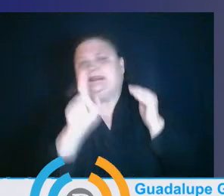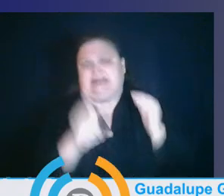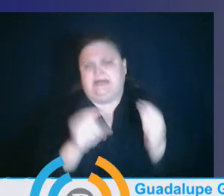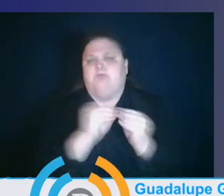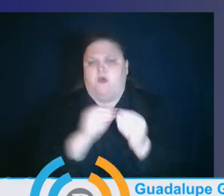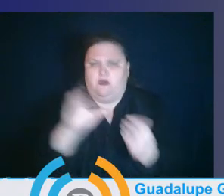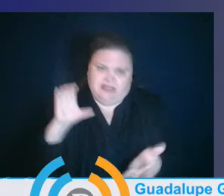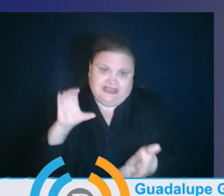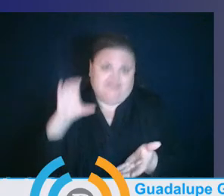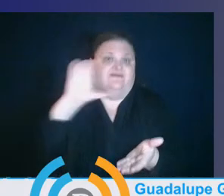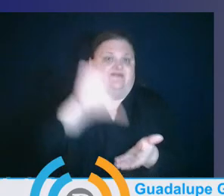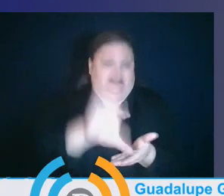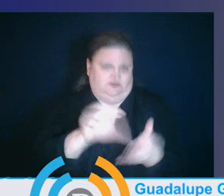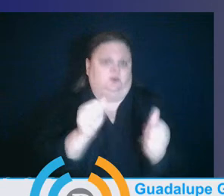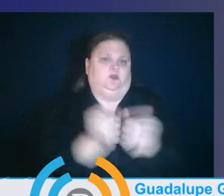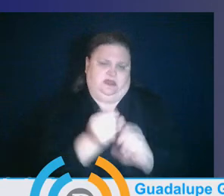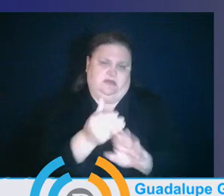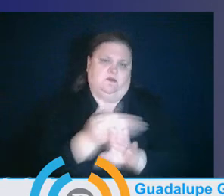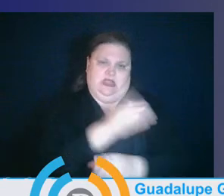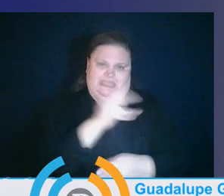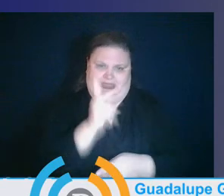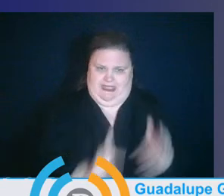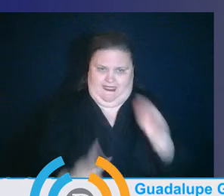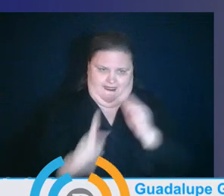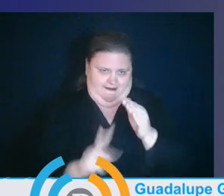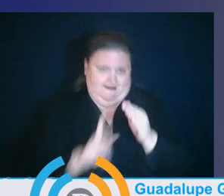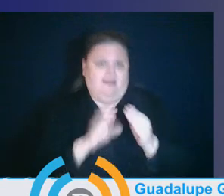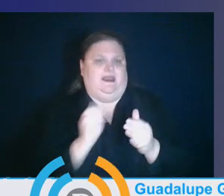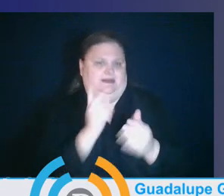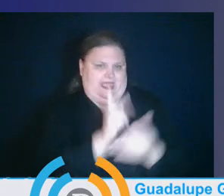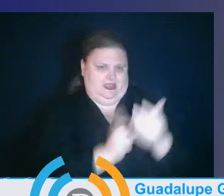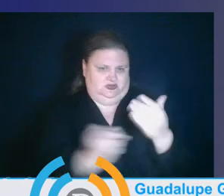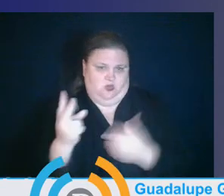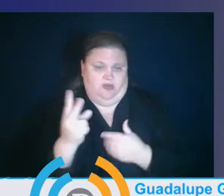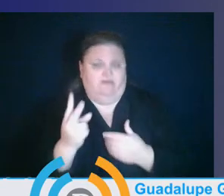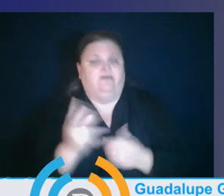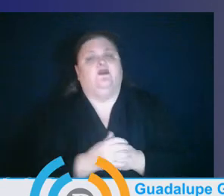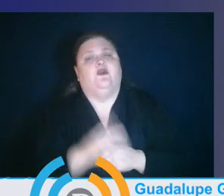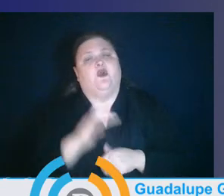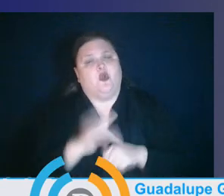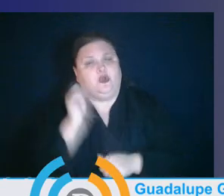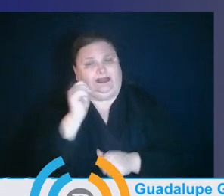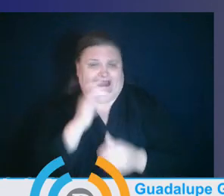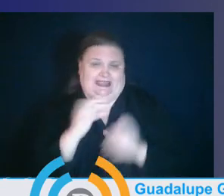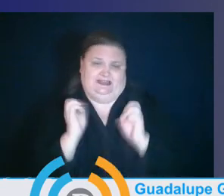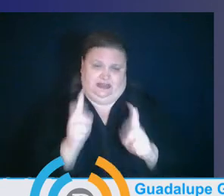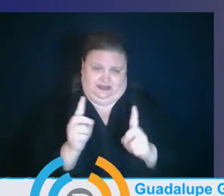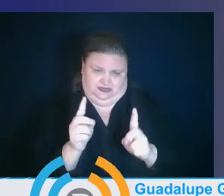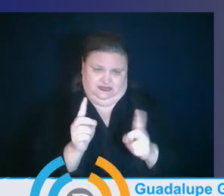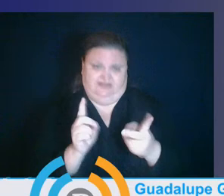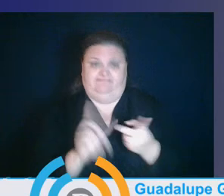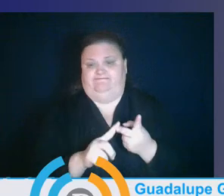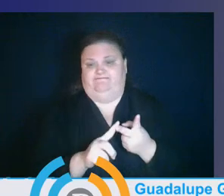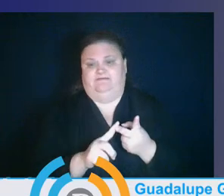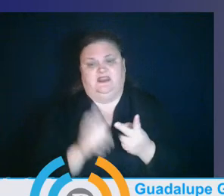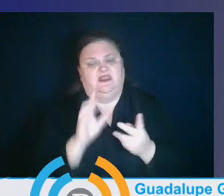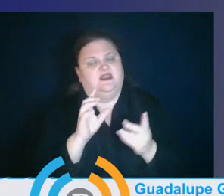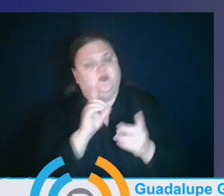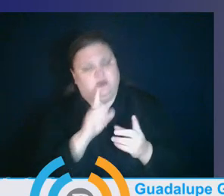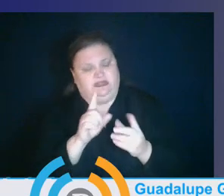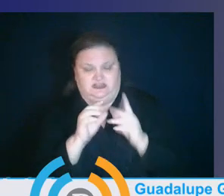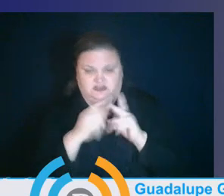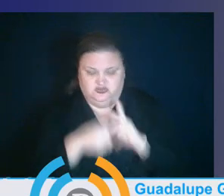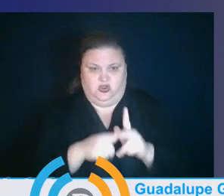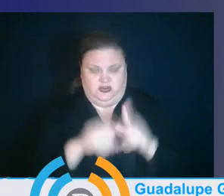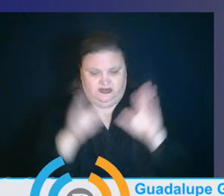No better investment, good stock, pays dividends, early education, get them up front. Let's narrow those